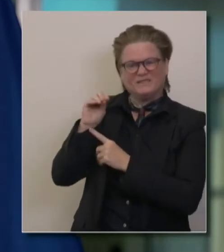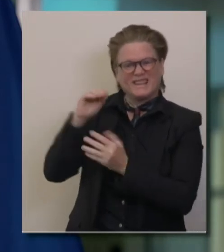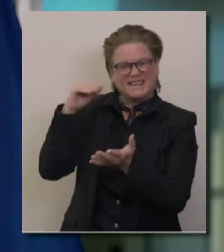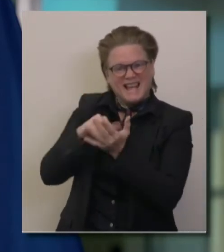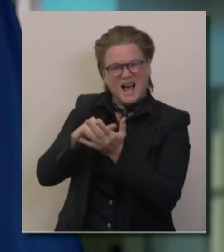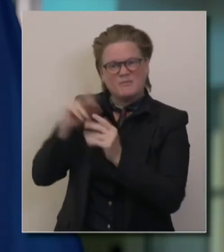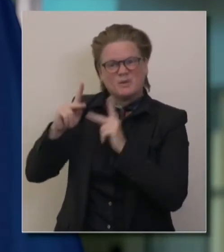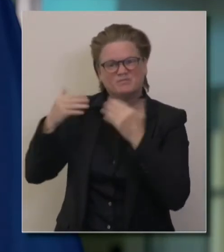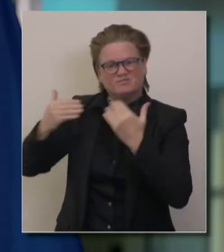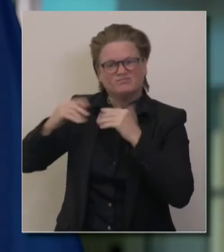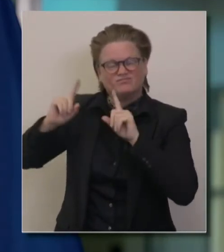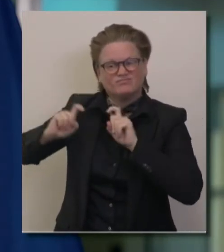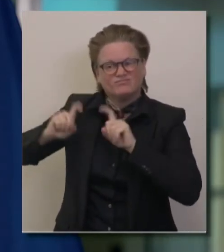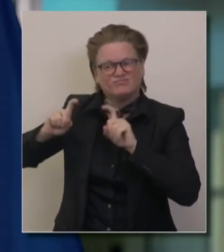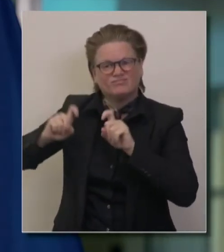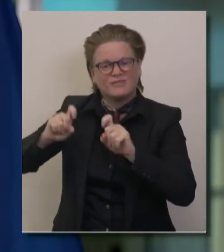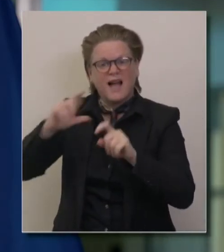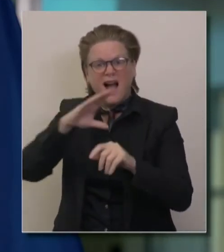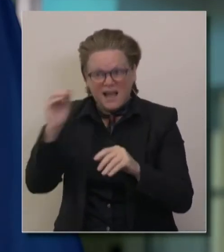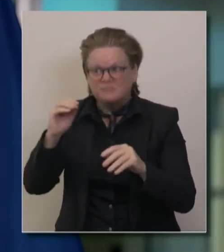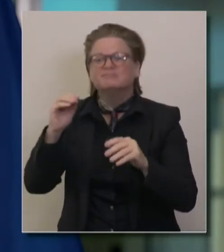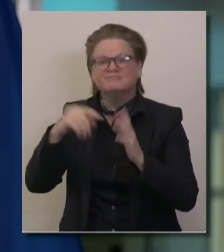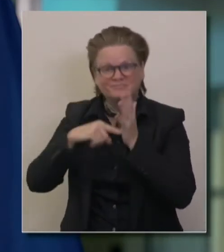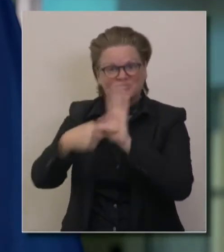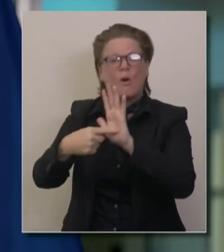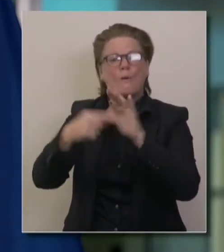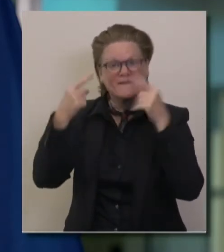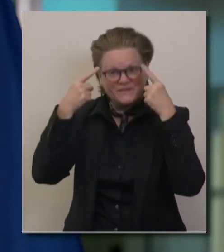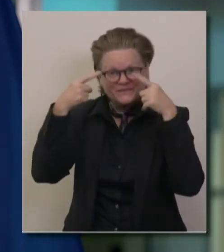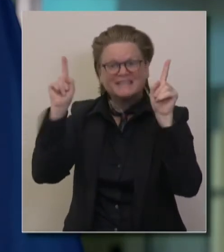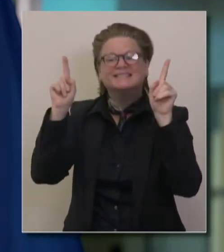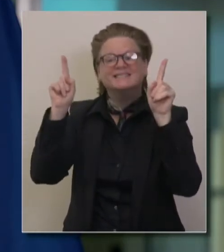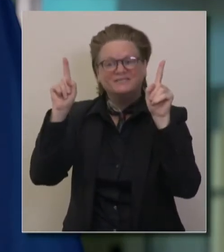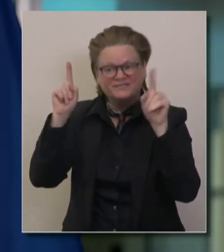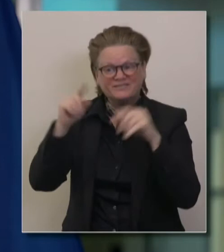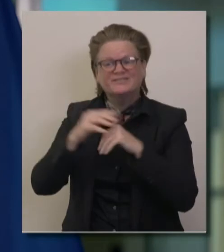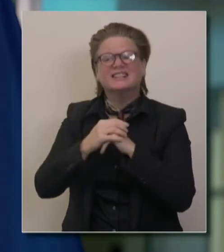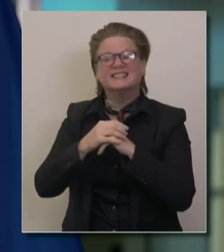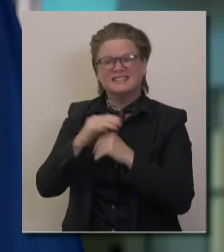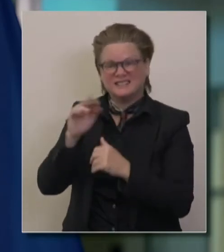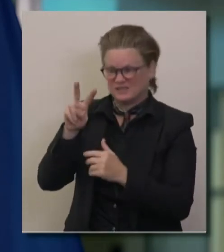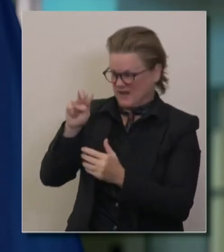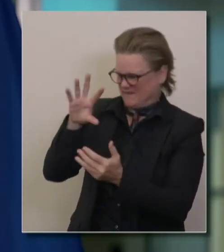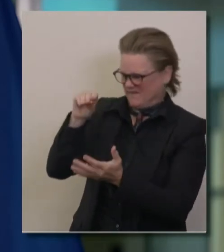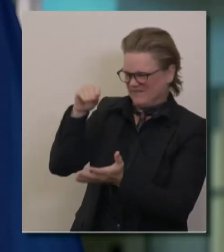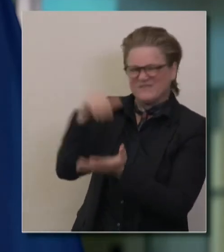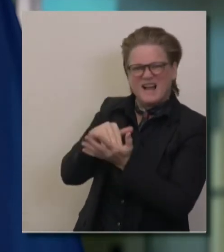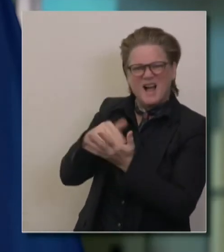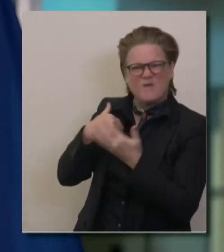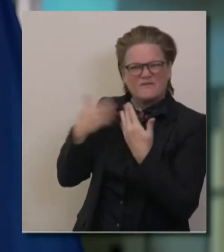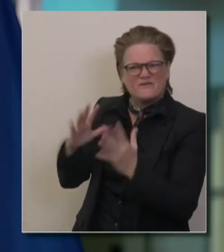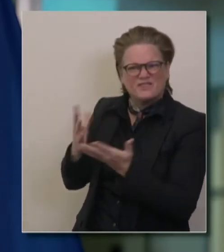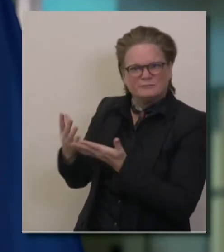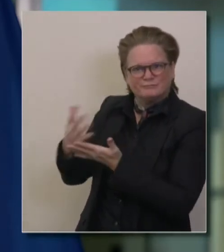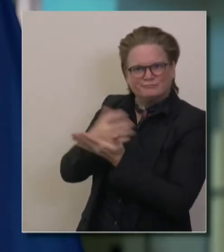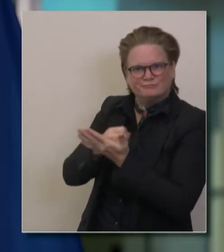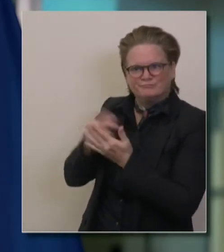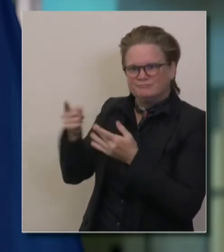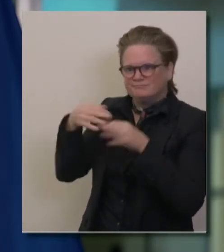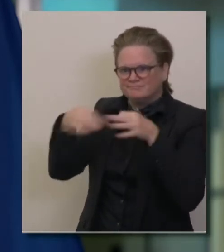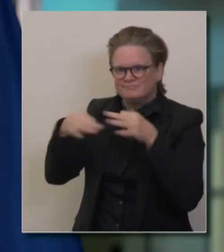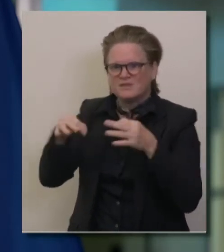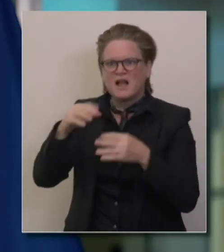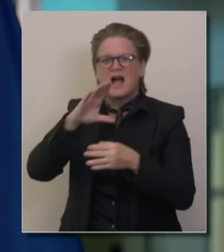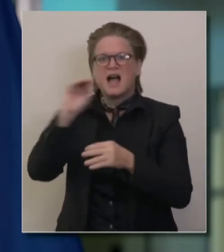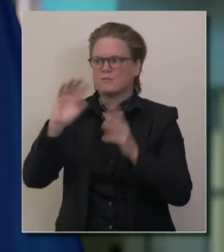the results and the effectiveness. I showed you over a quarter million people participating in that pilot went from one, uh, UC to seven UCs.